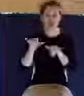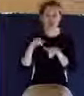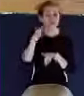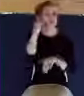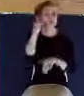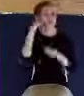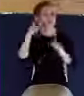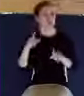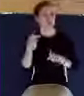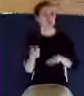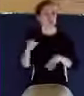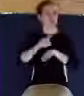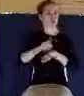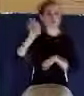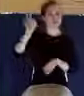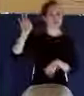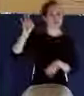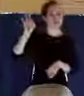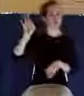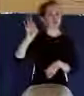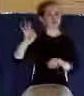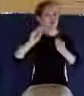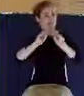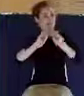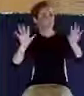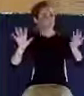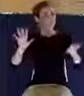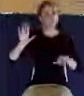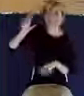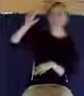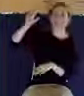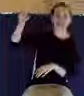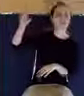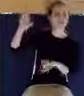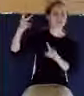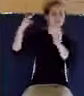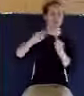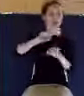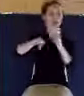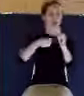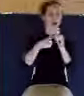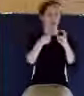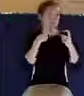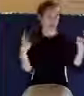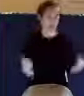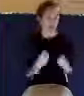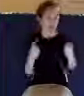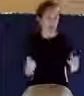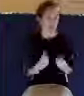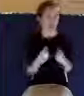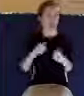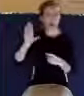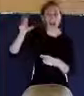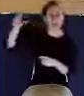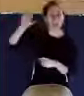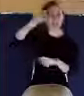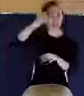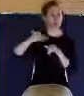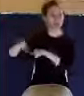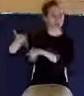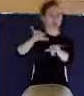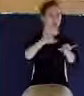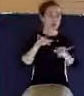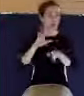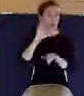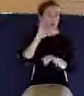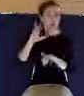that holds high the standard of holiness, that may cause some people to lack their assurance of salvation. And by the way,